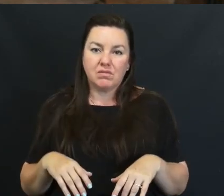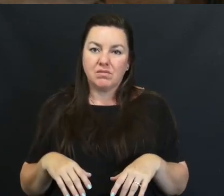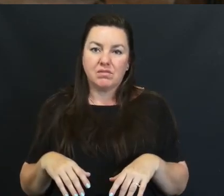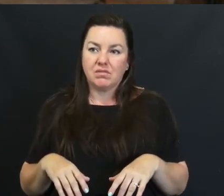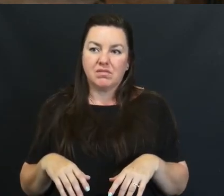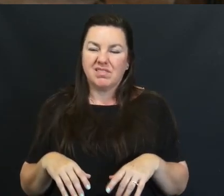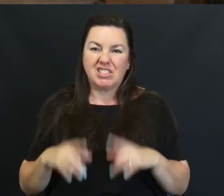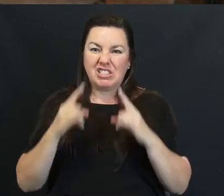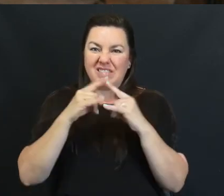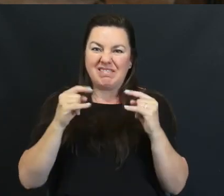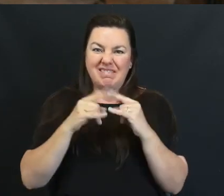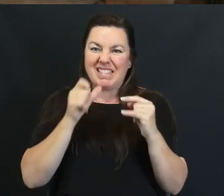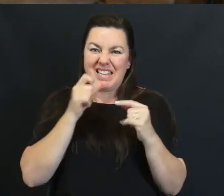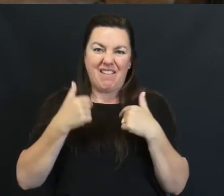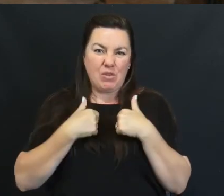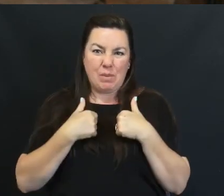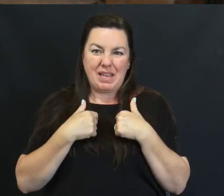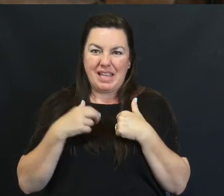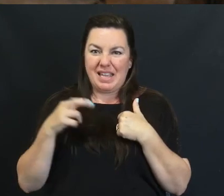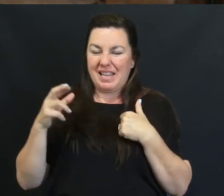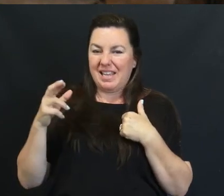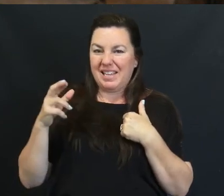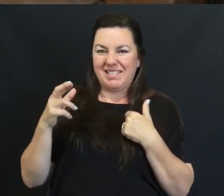Retreat For Me And I Not Going You Don't Have